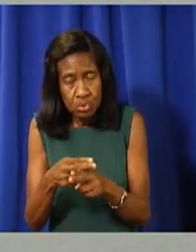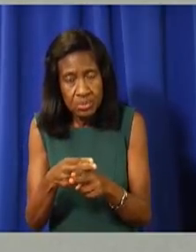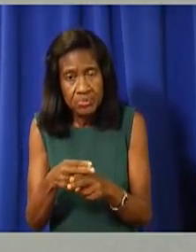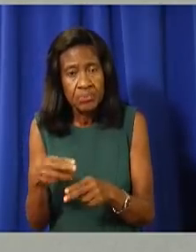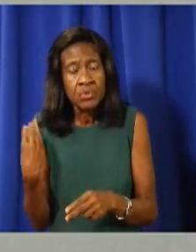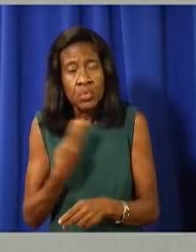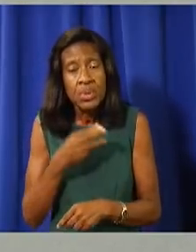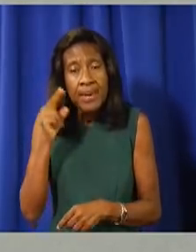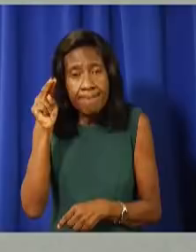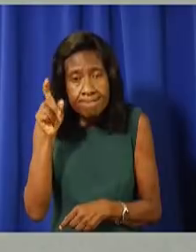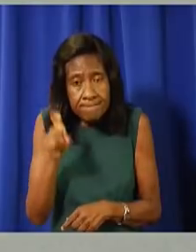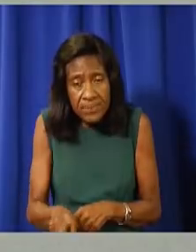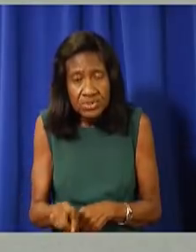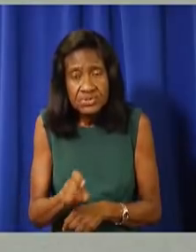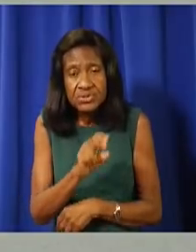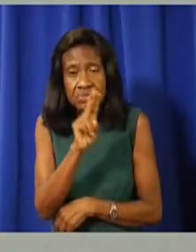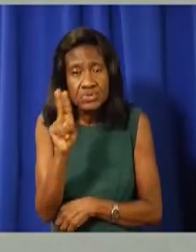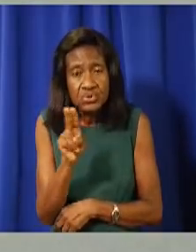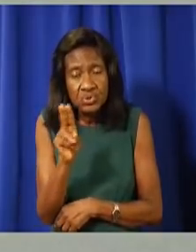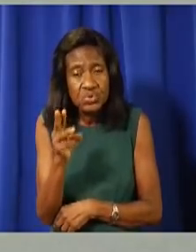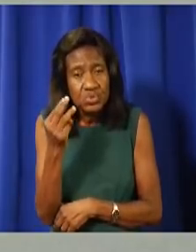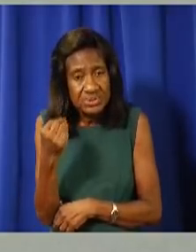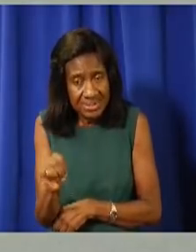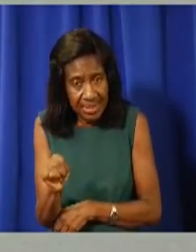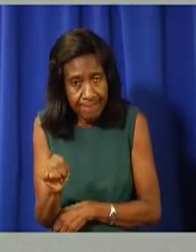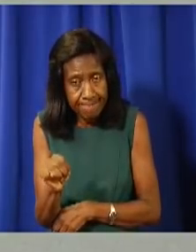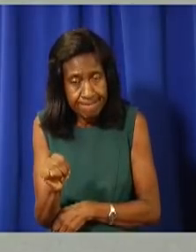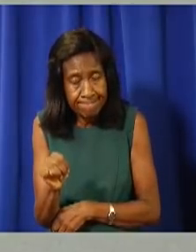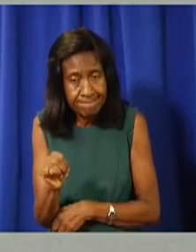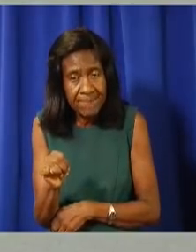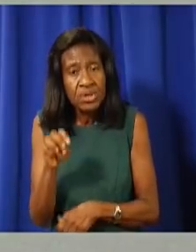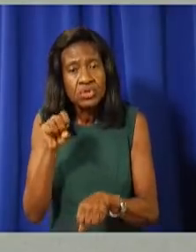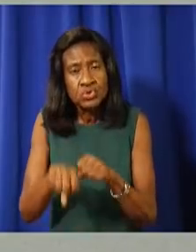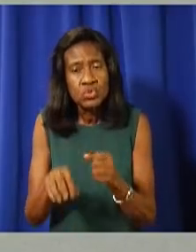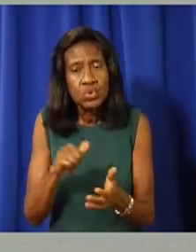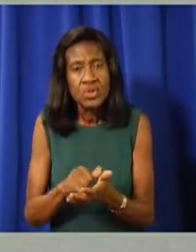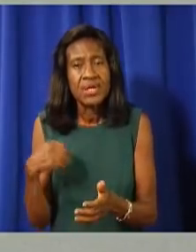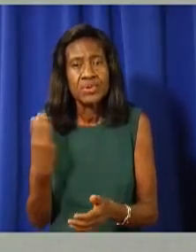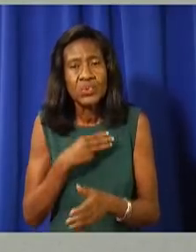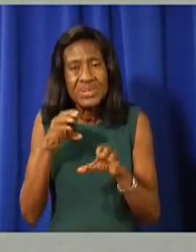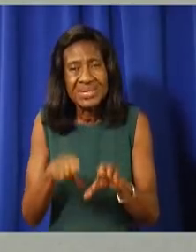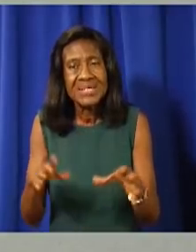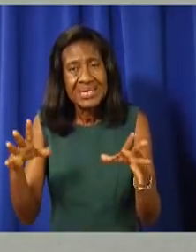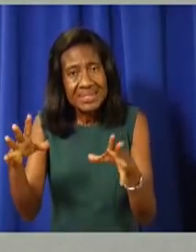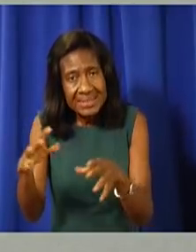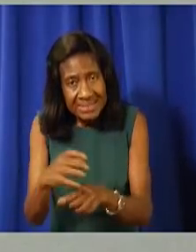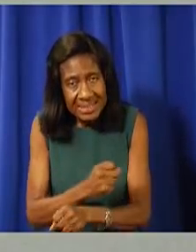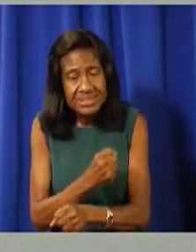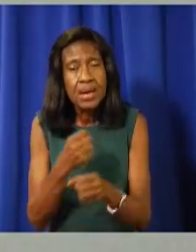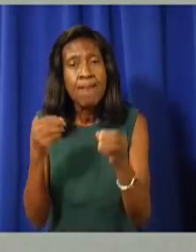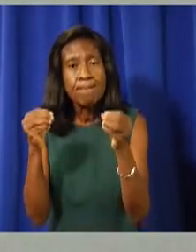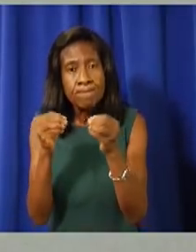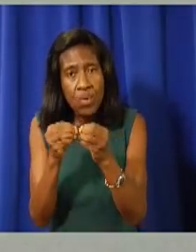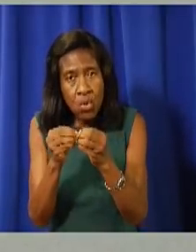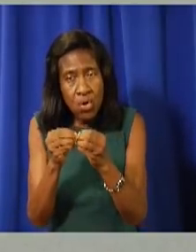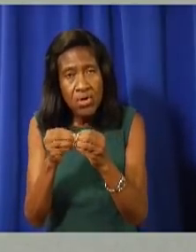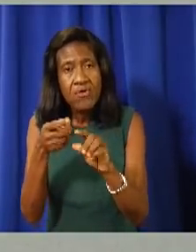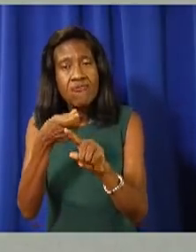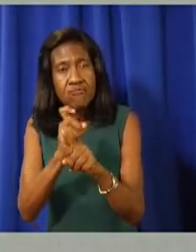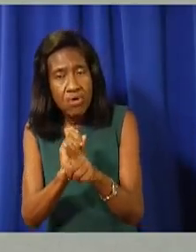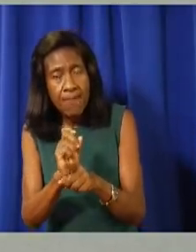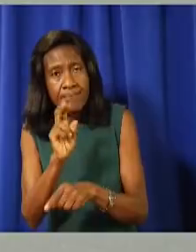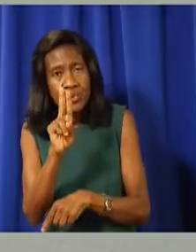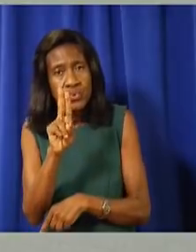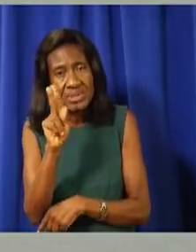as I've said before, it would be really difficult for me to argue that we should be sent any more from the UK. I understand over